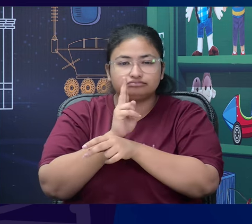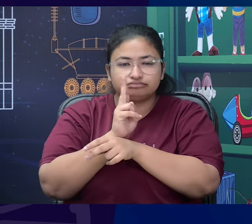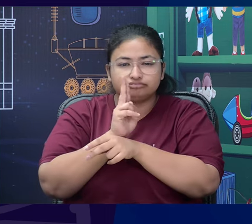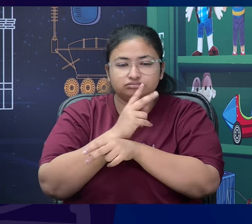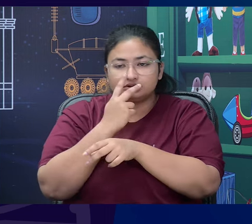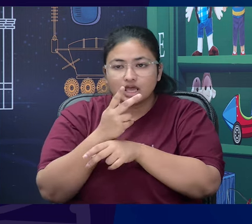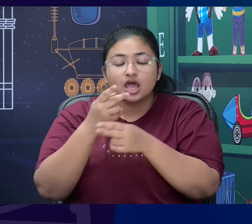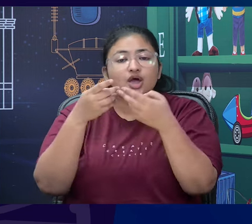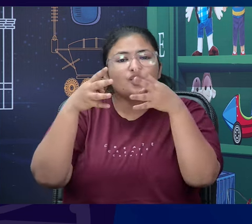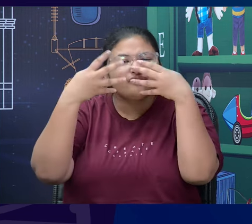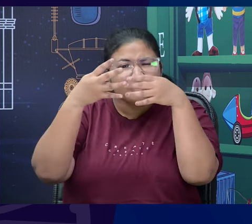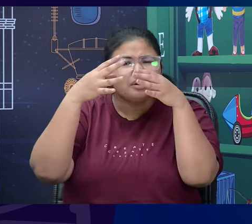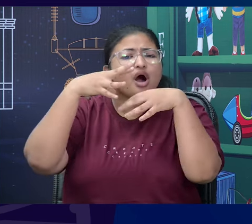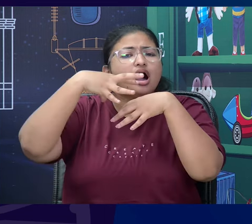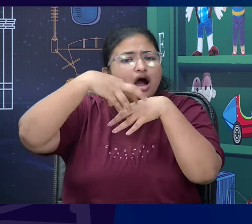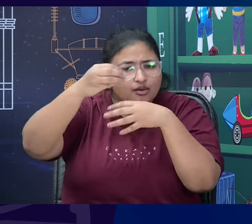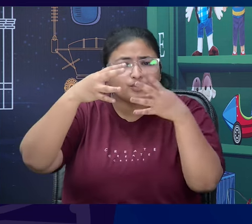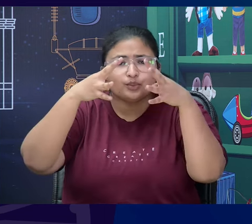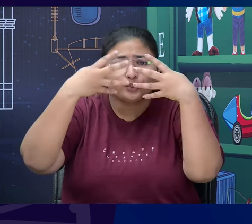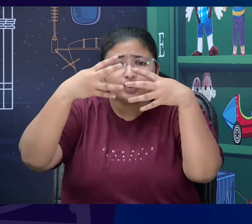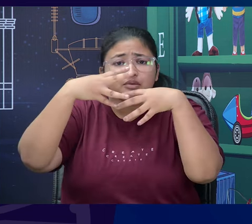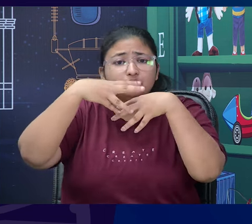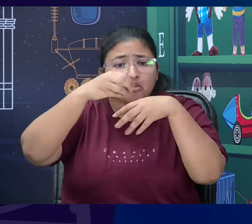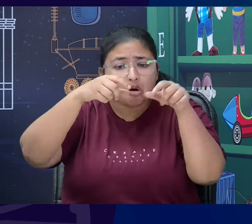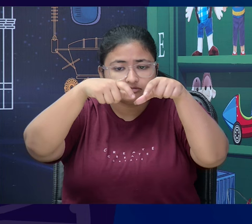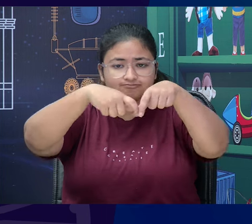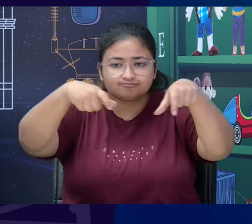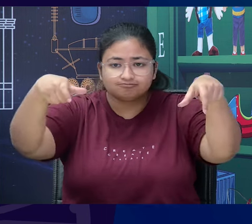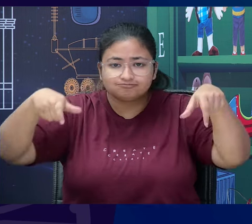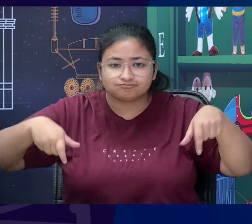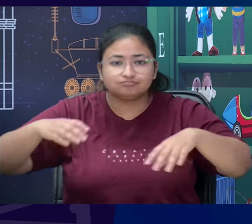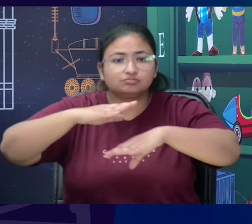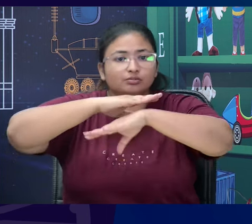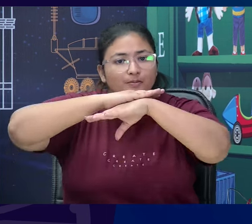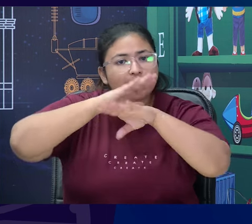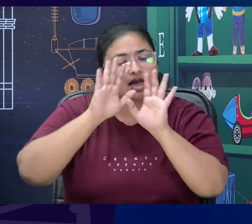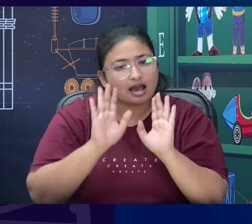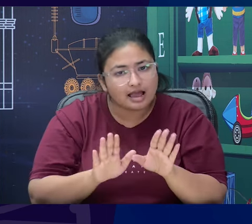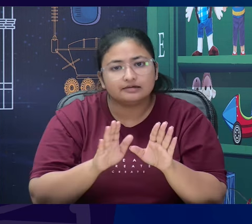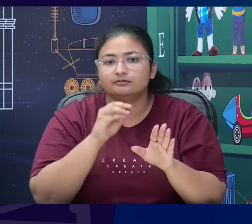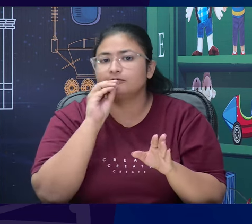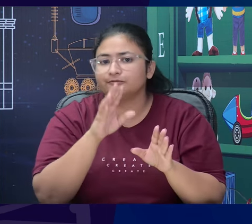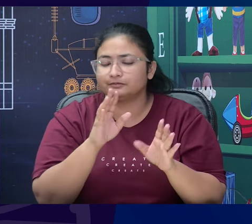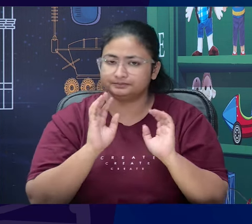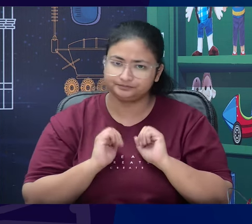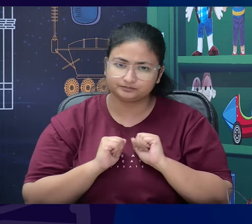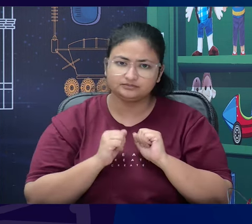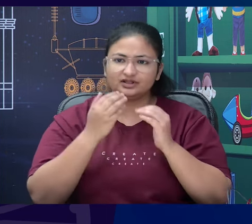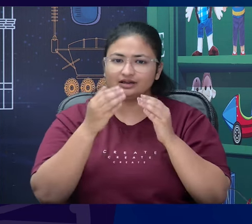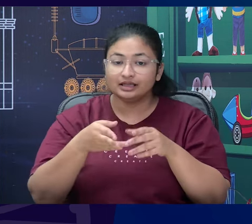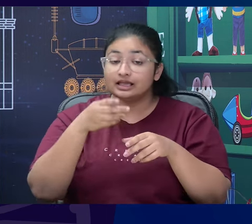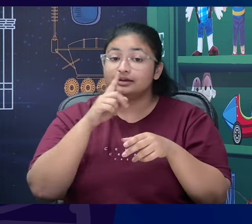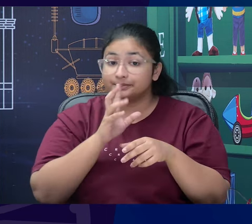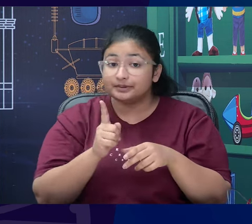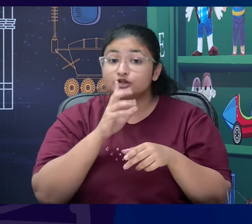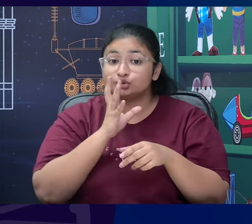room also extend under his own window. So, that is the lie that you know